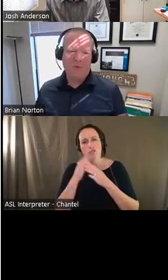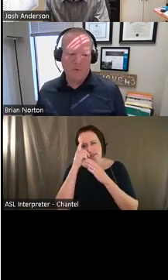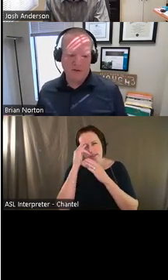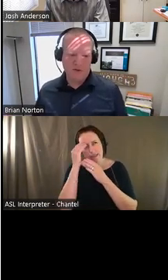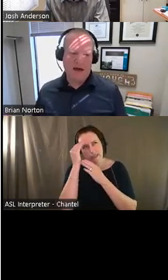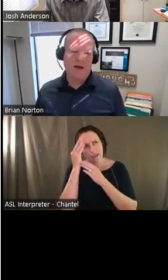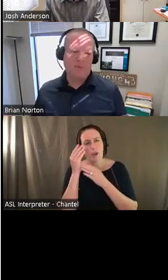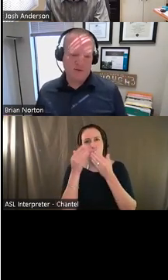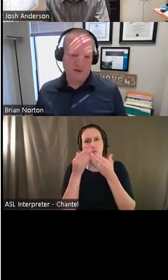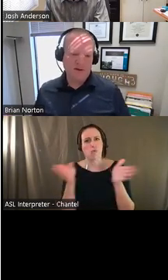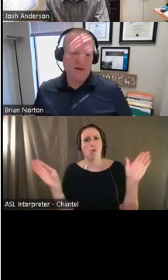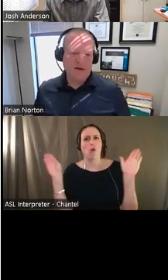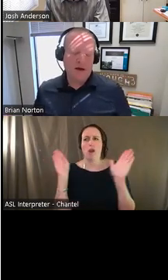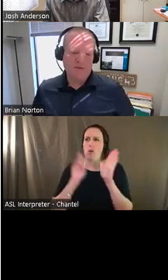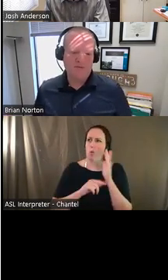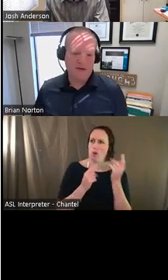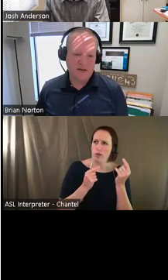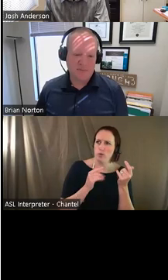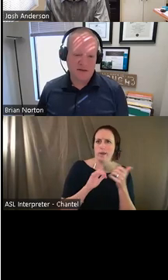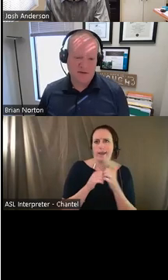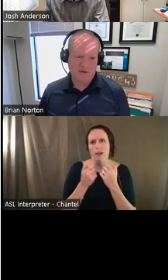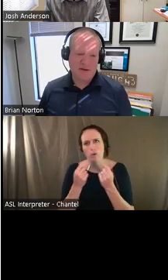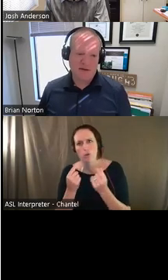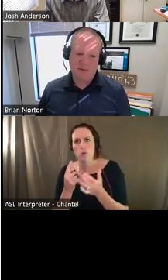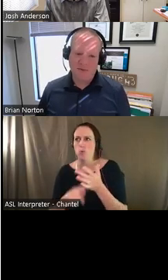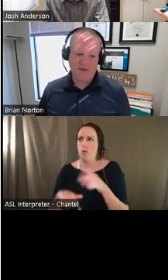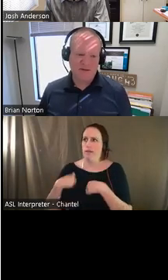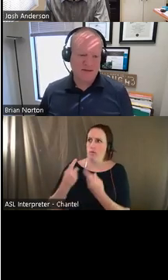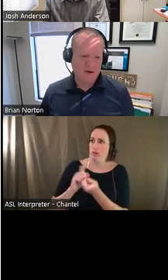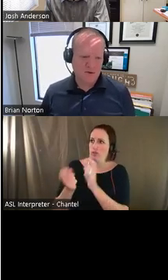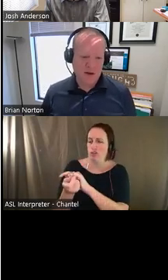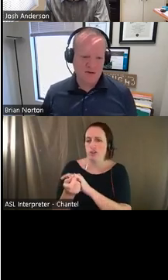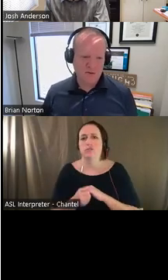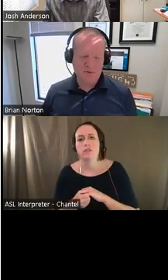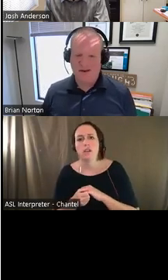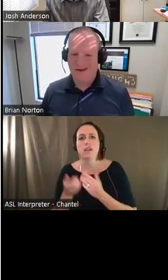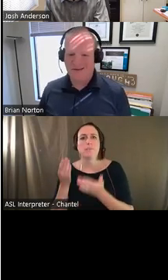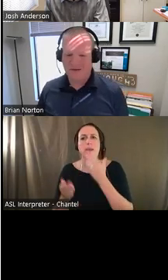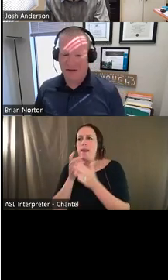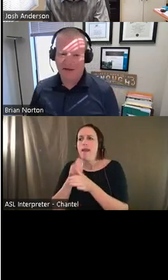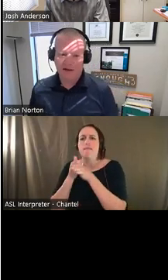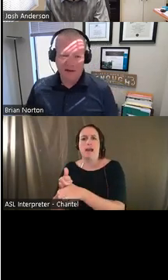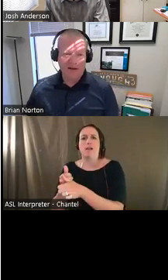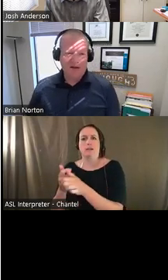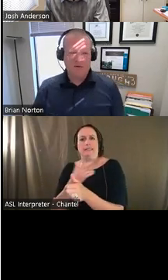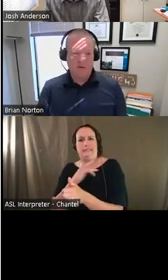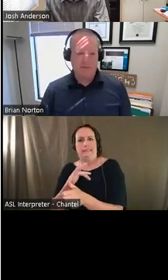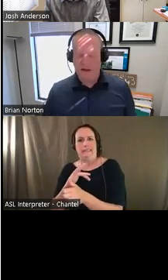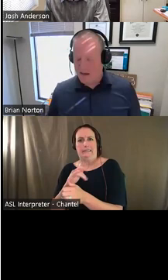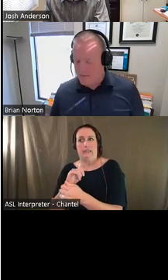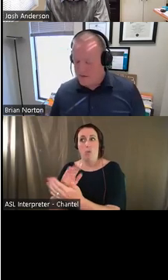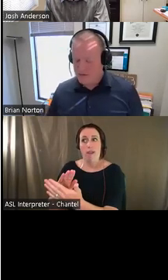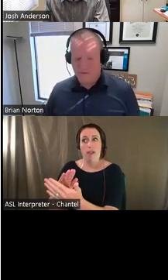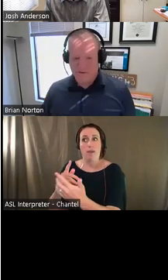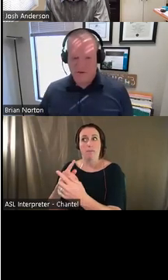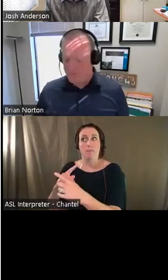what do we do? How do we do it? Um, if you've done something differently, maybe it wasn't the standard way to do it, yet it got the job done. You really made